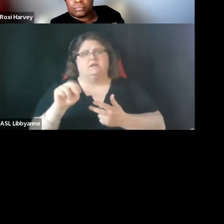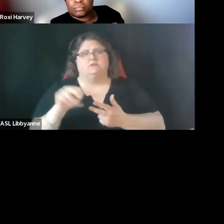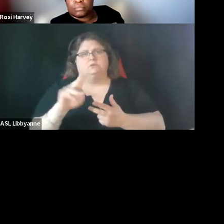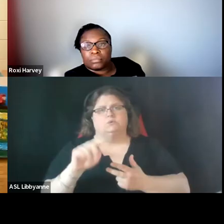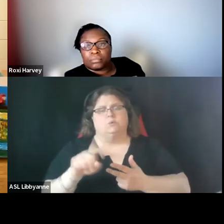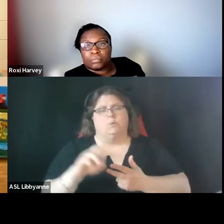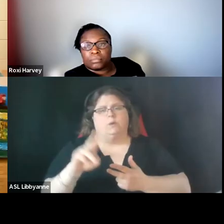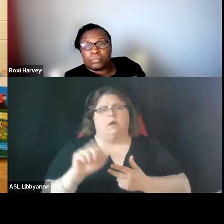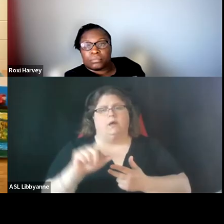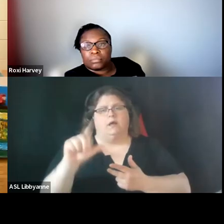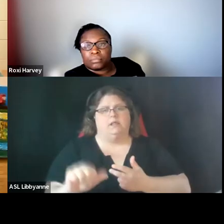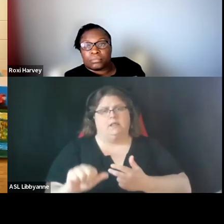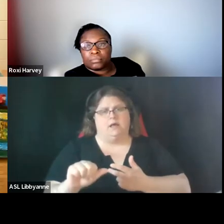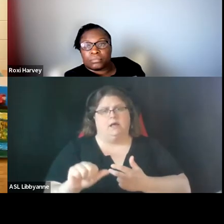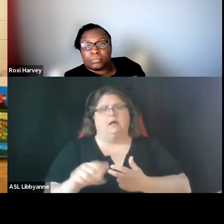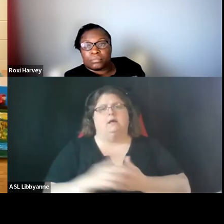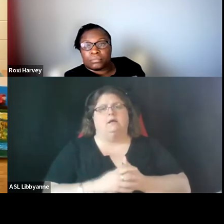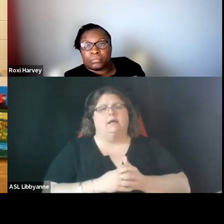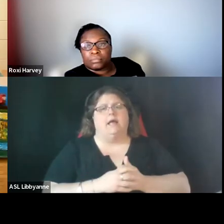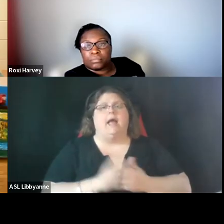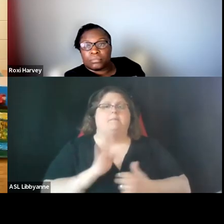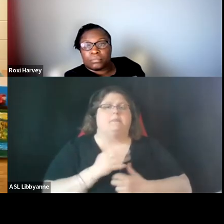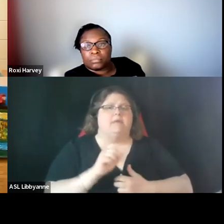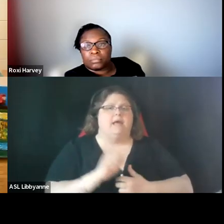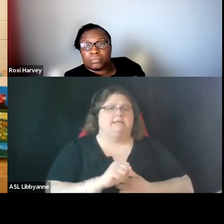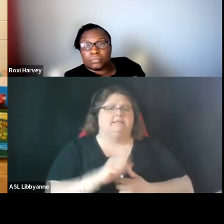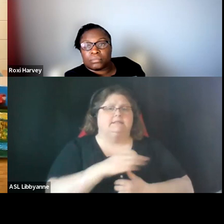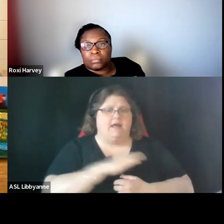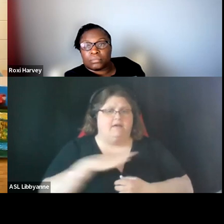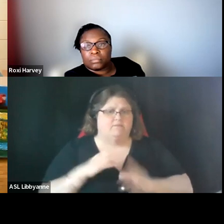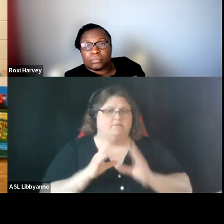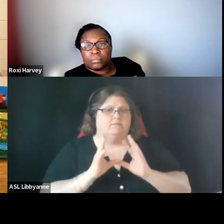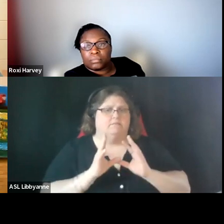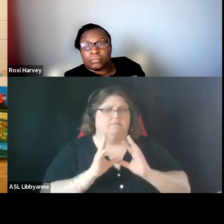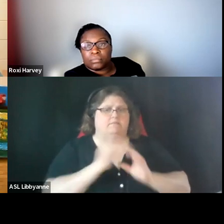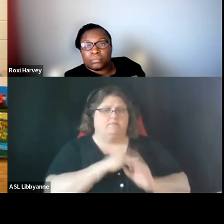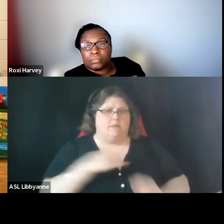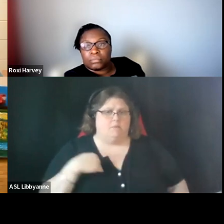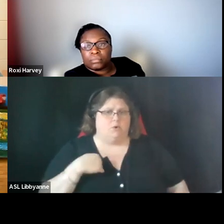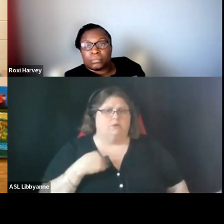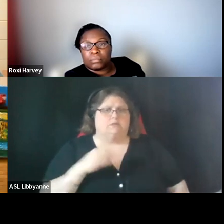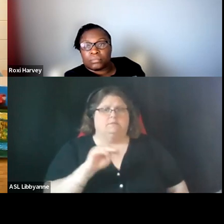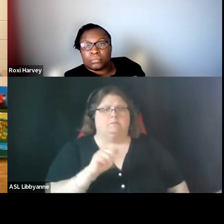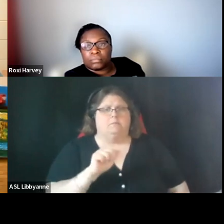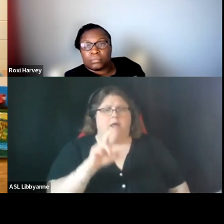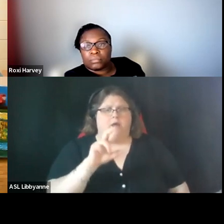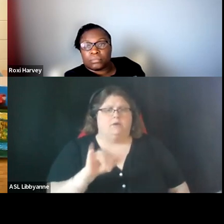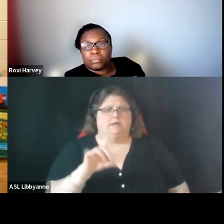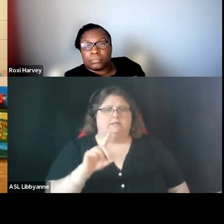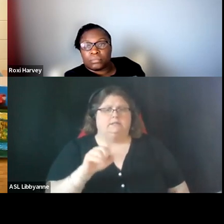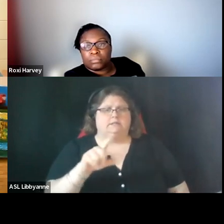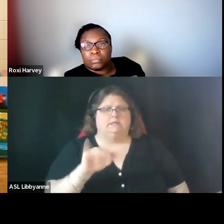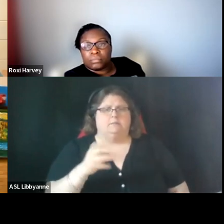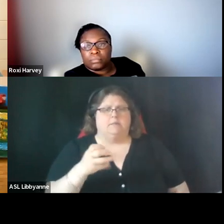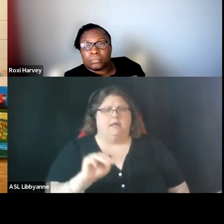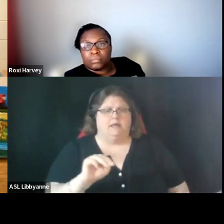staff members uh navreen ready and mary dillman who supported this process um we we